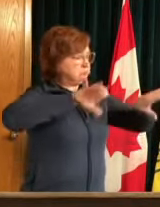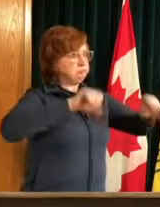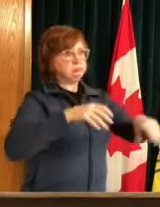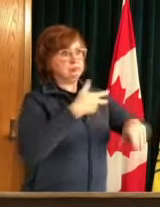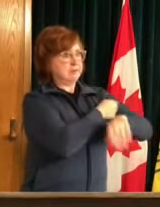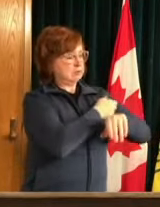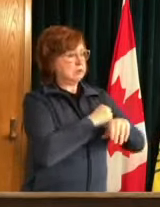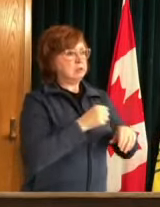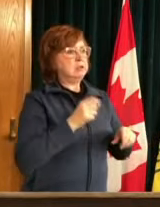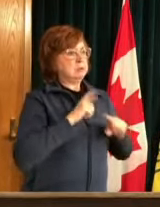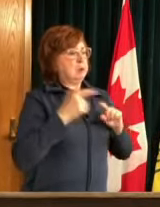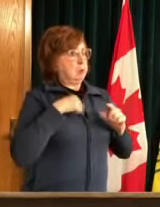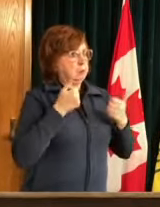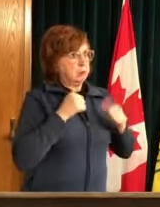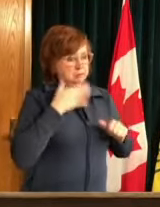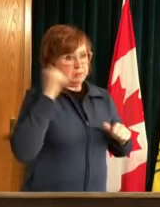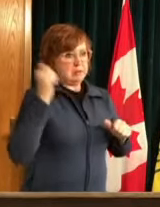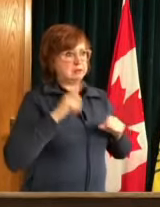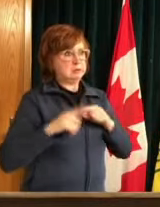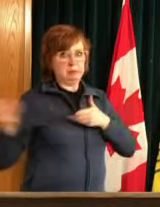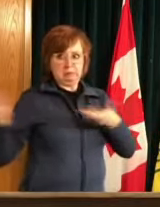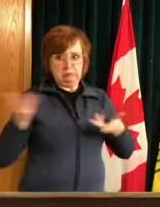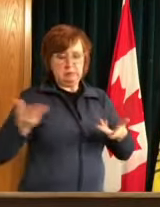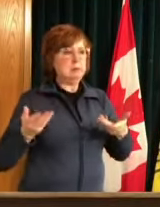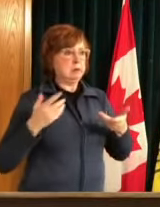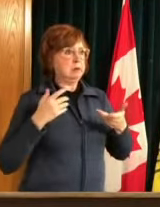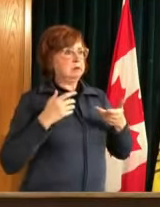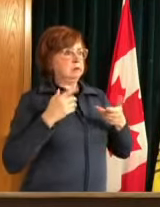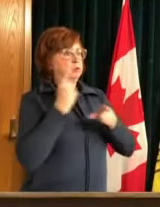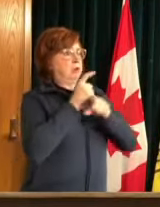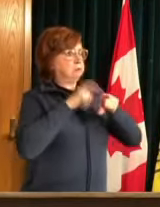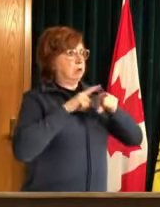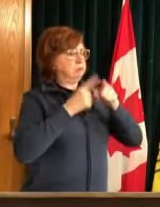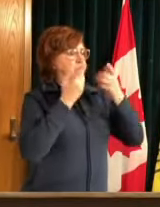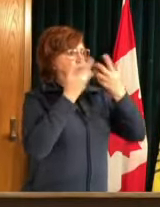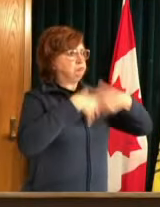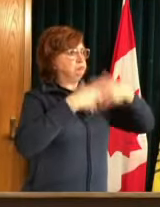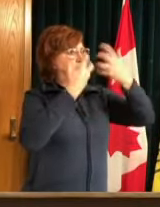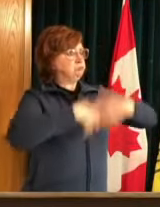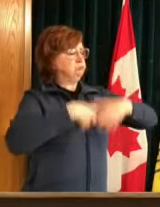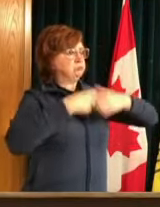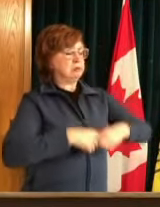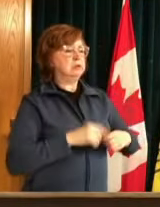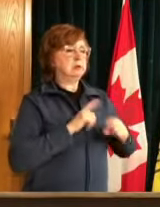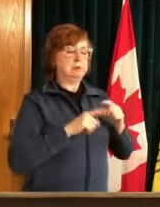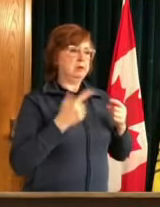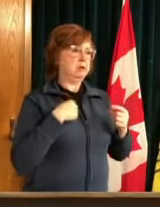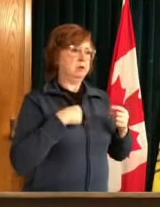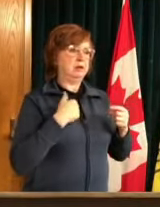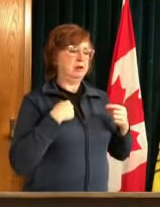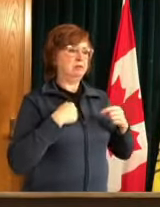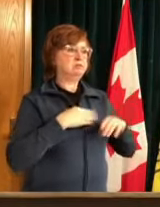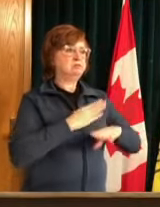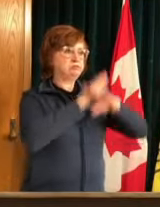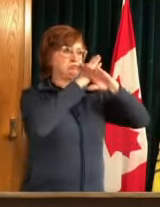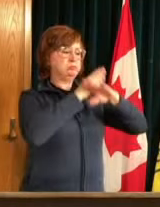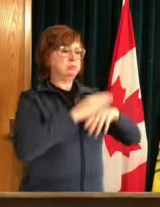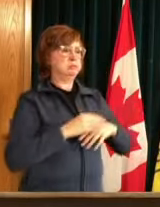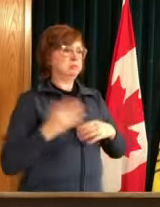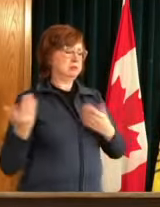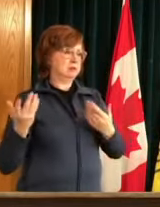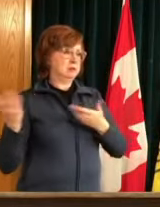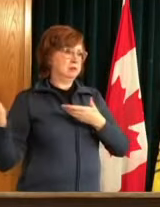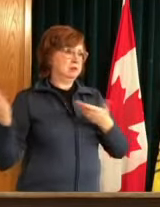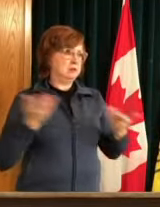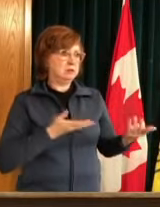scarcity of vaccines as well as the often erratic supply of vaccines so on the recommendation of